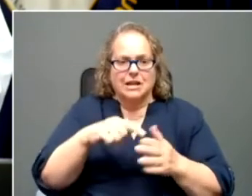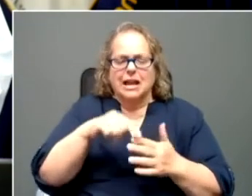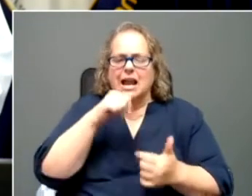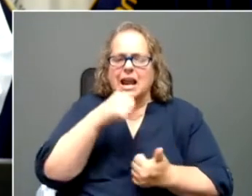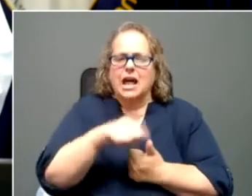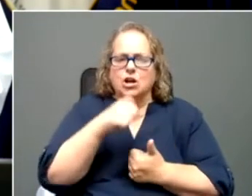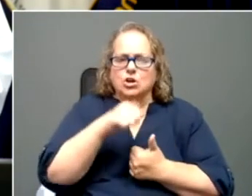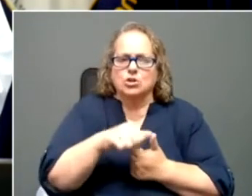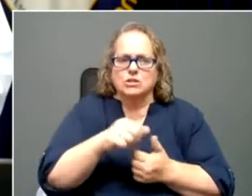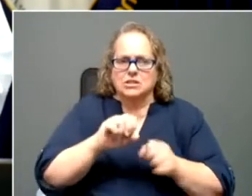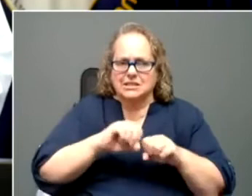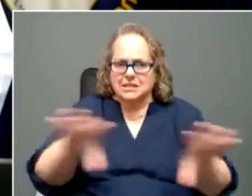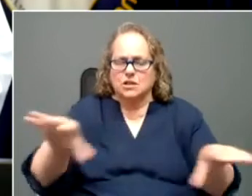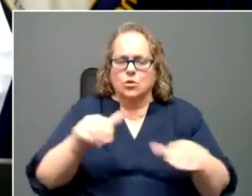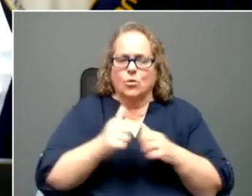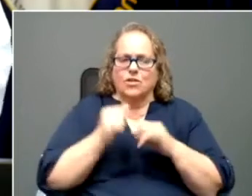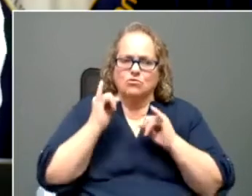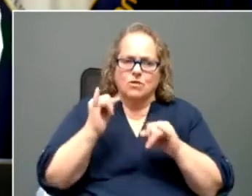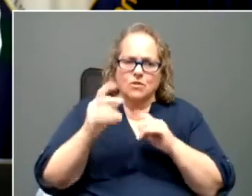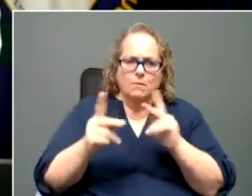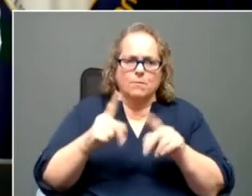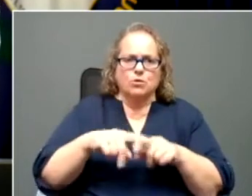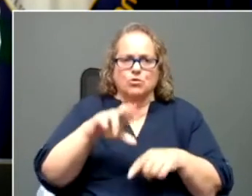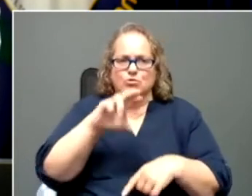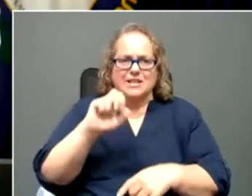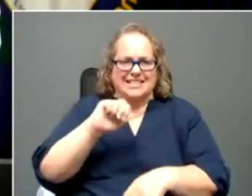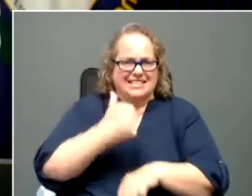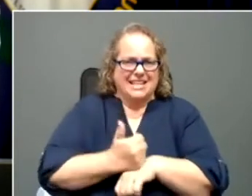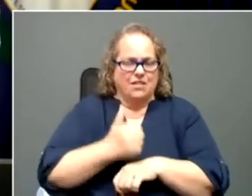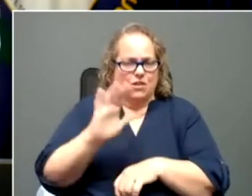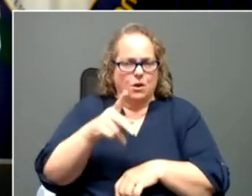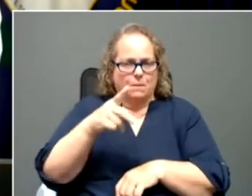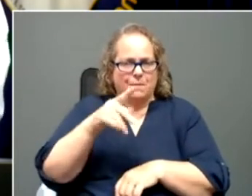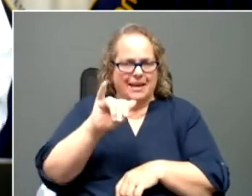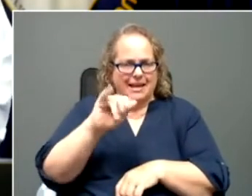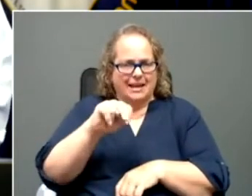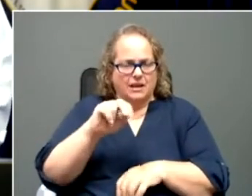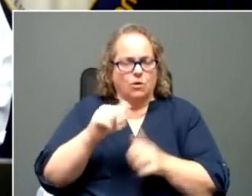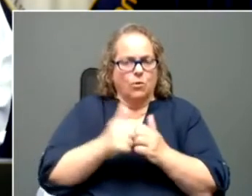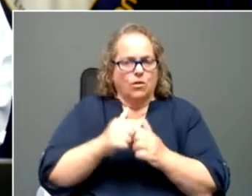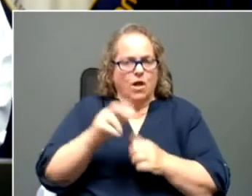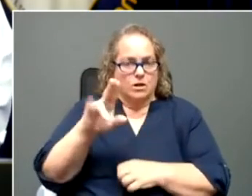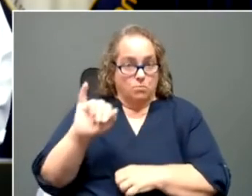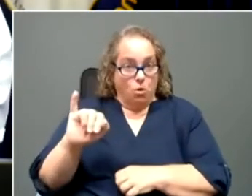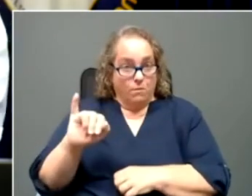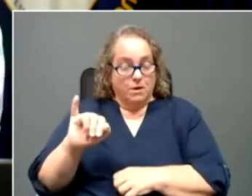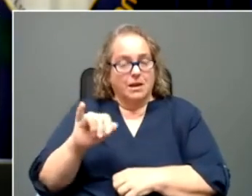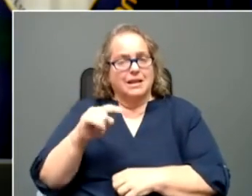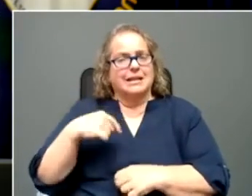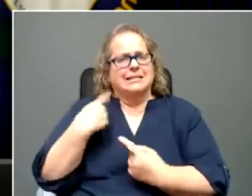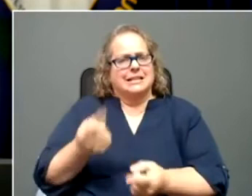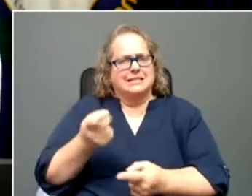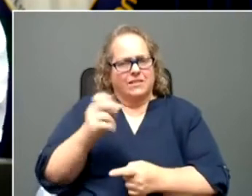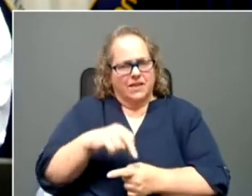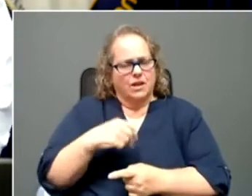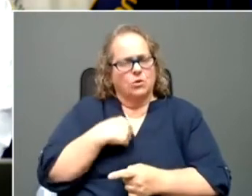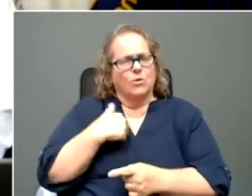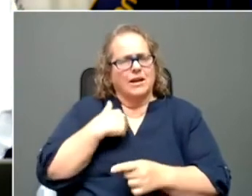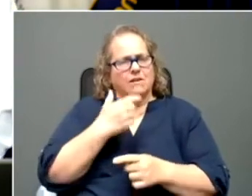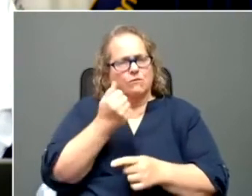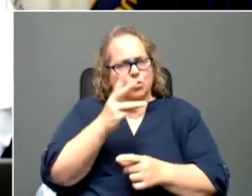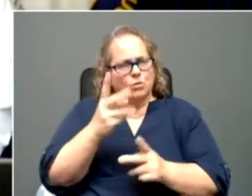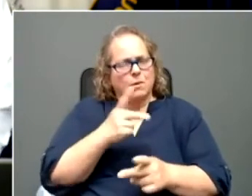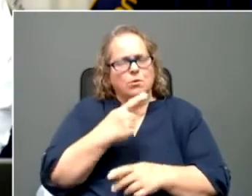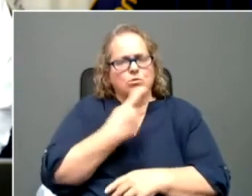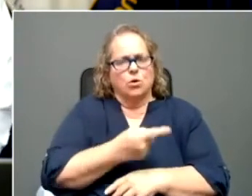with instructions on people to reset their pins. Um, and since then, we've received a few people that have told us that they've